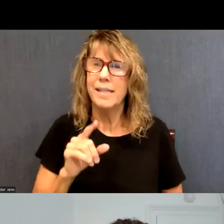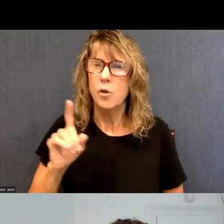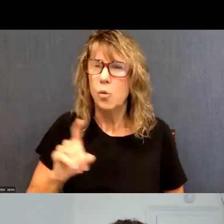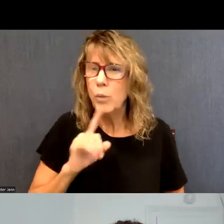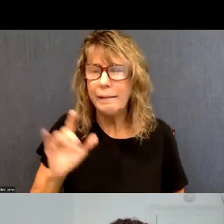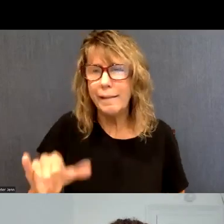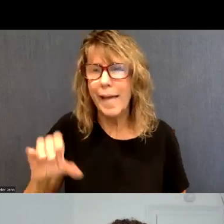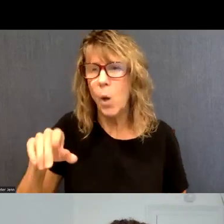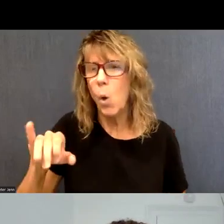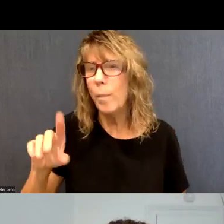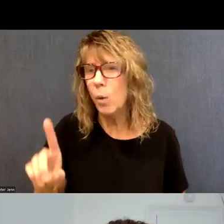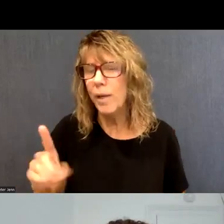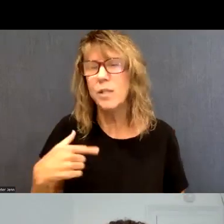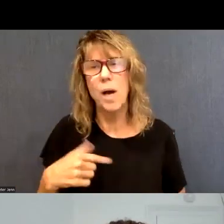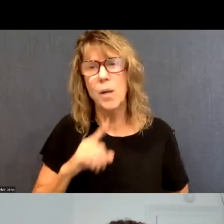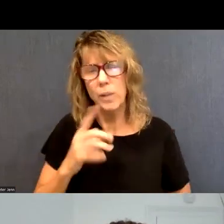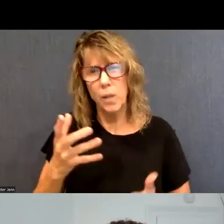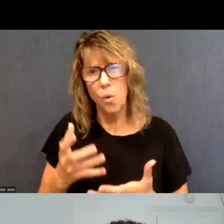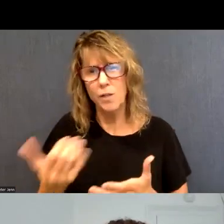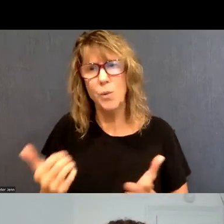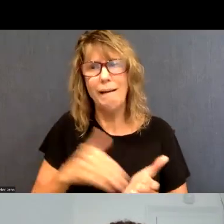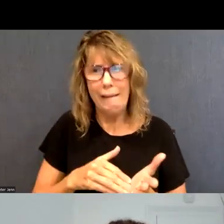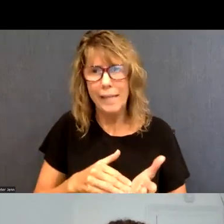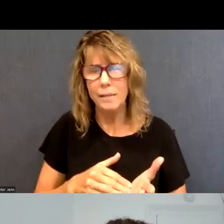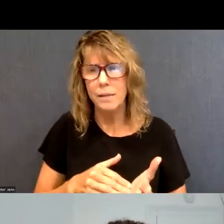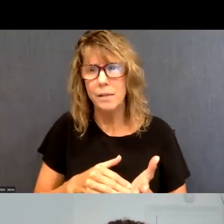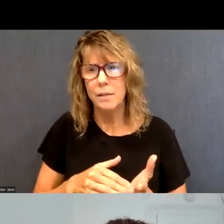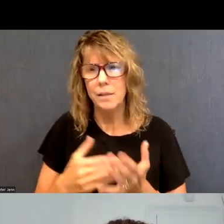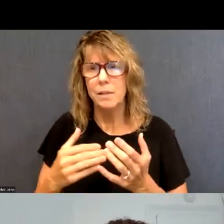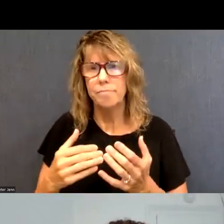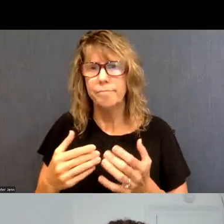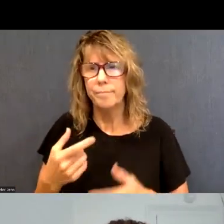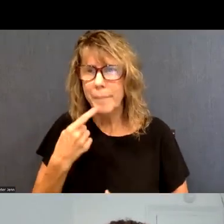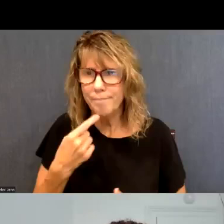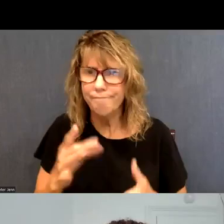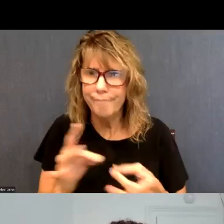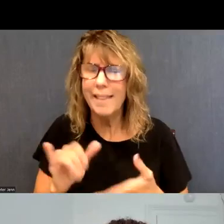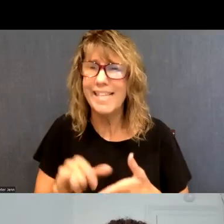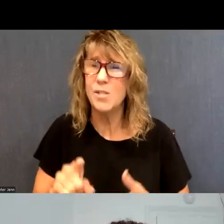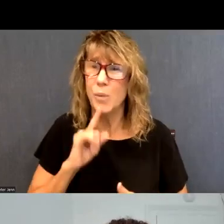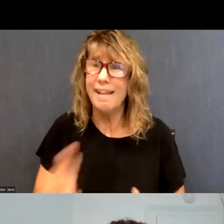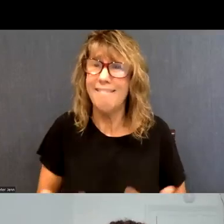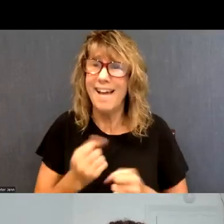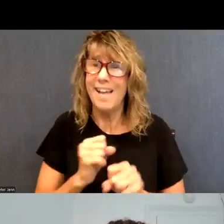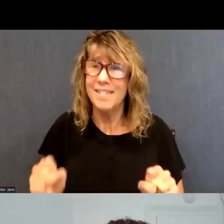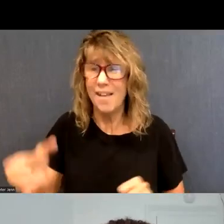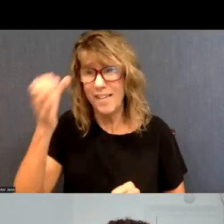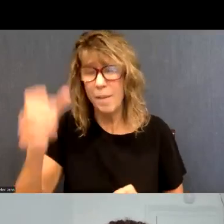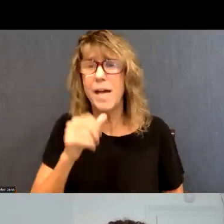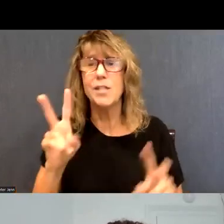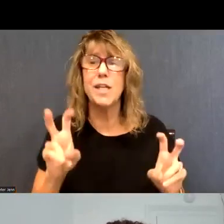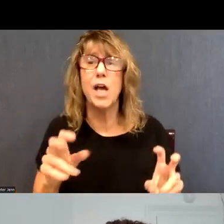opioid. And so I just want to reiterate that this is really a life-saving, um, concept, and this is not just a good to